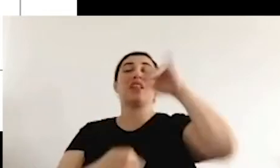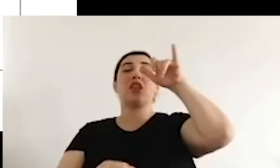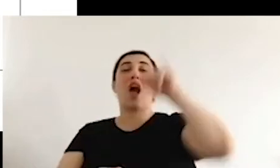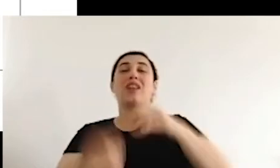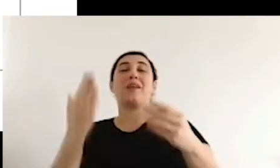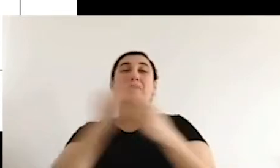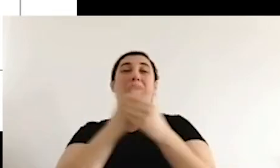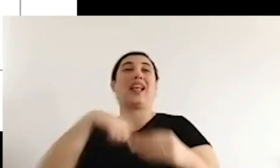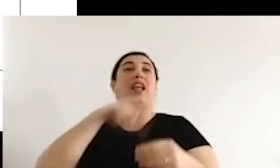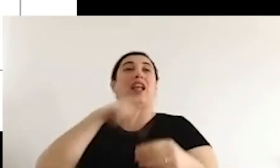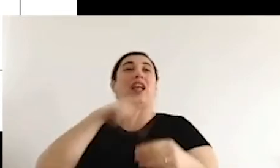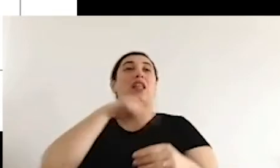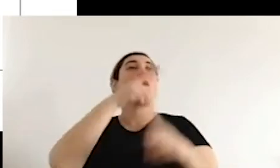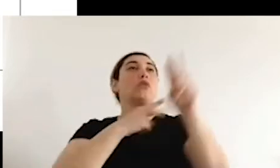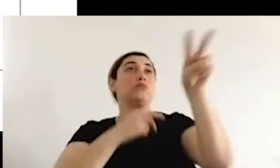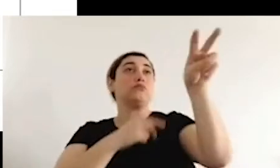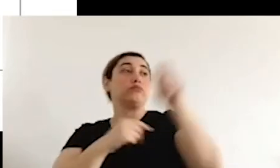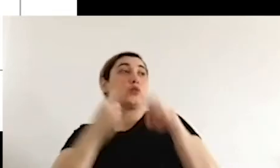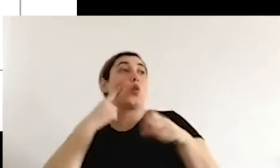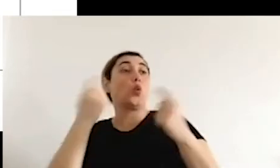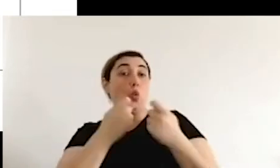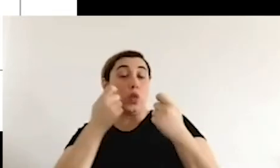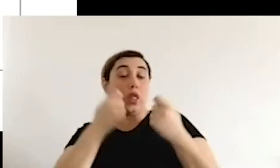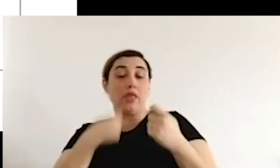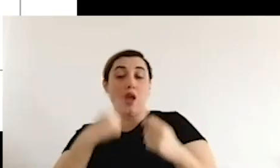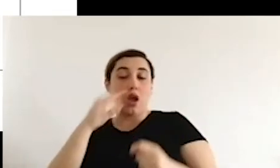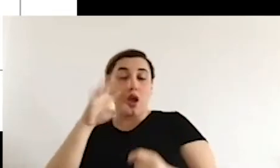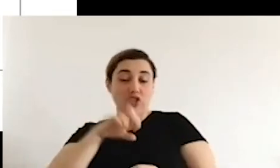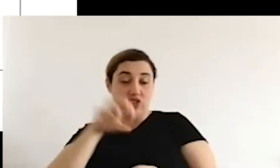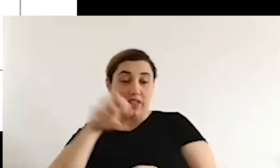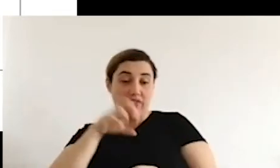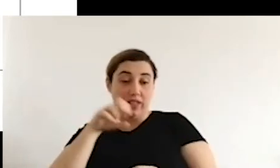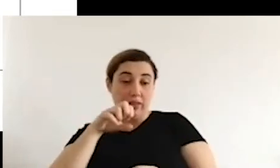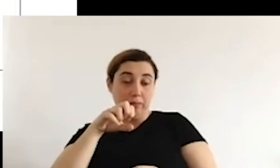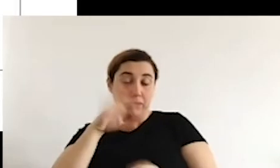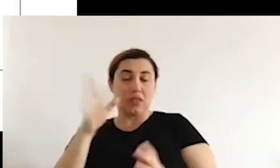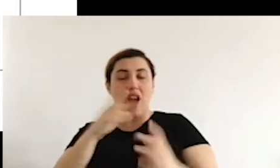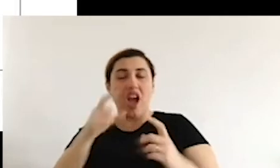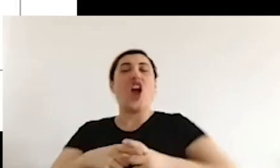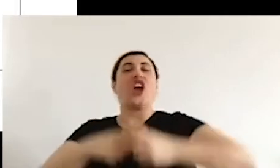There are international human rights conventions and documents.